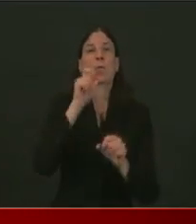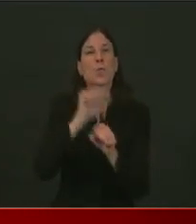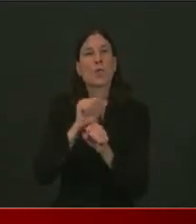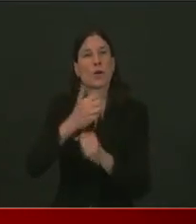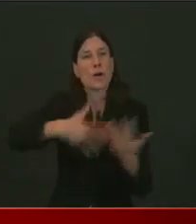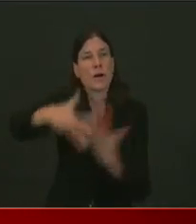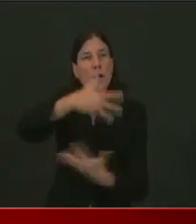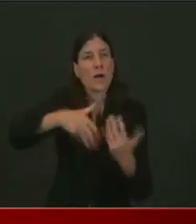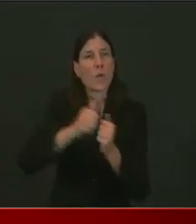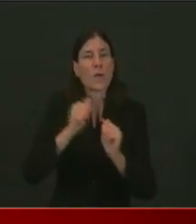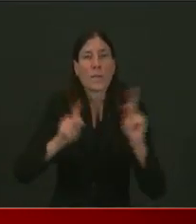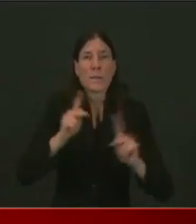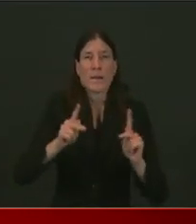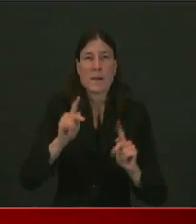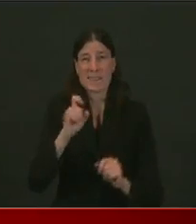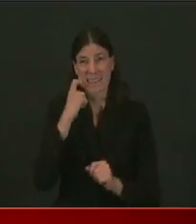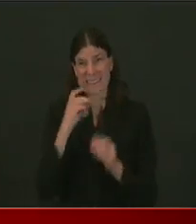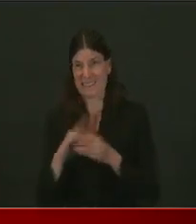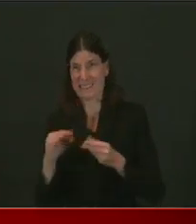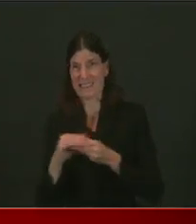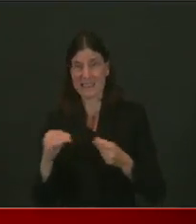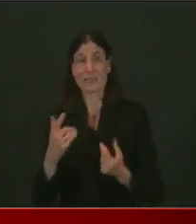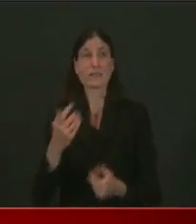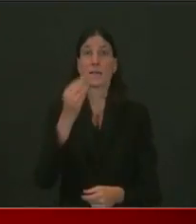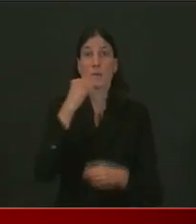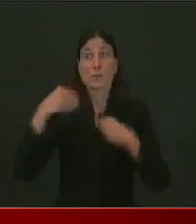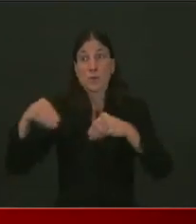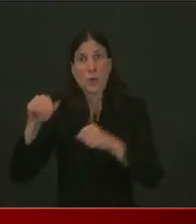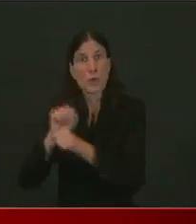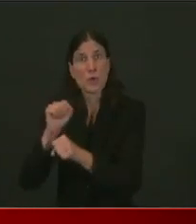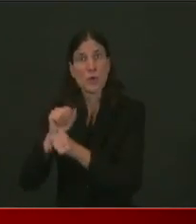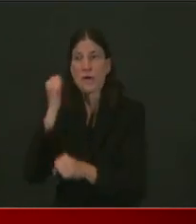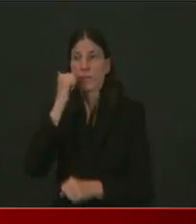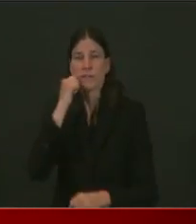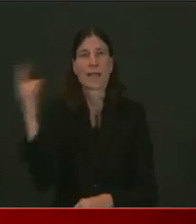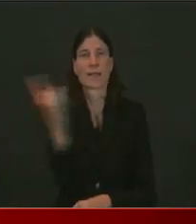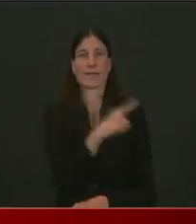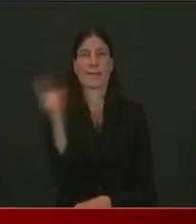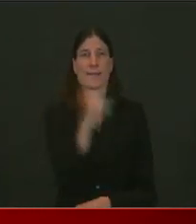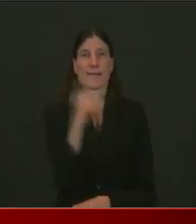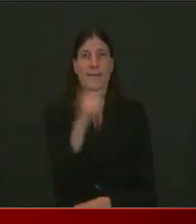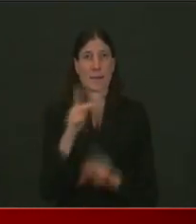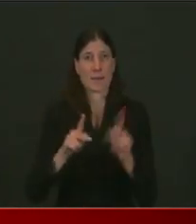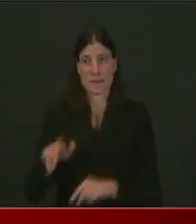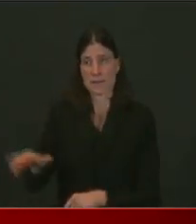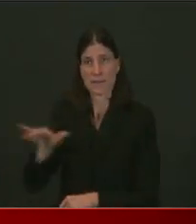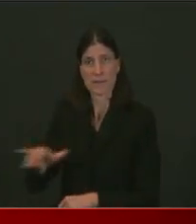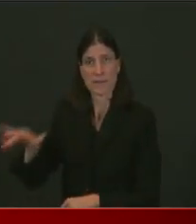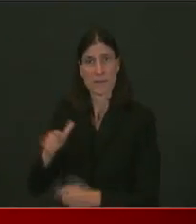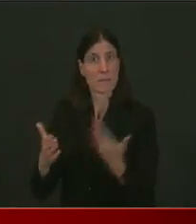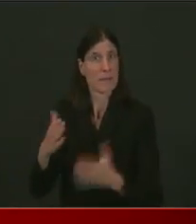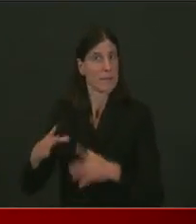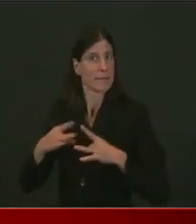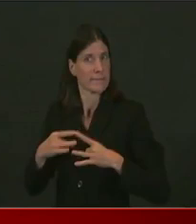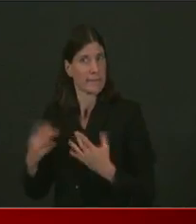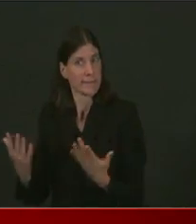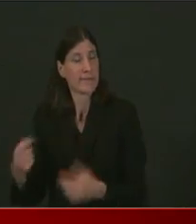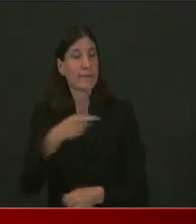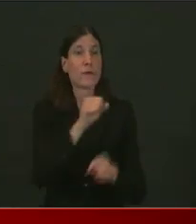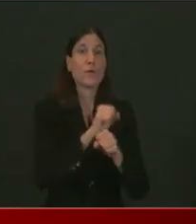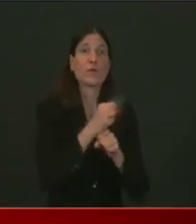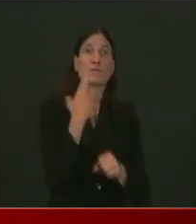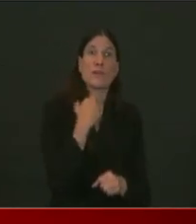workers? Because that will allow us to get ahead of it before there's an outbreak. So earlier this week, I